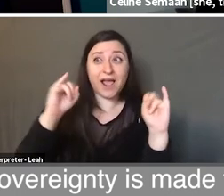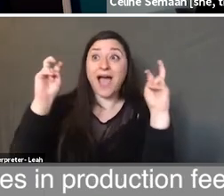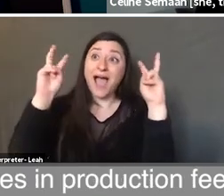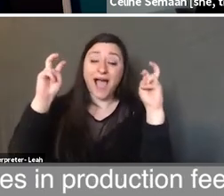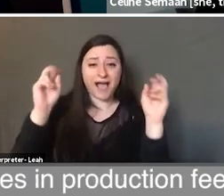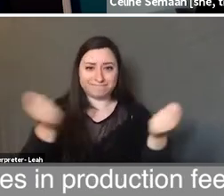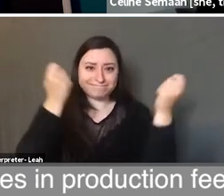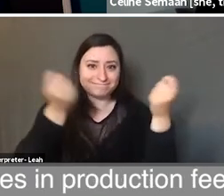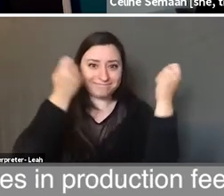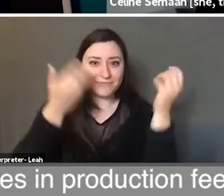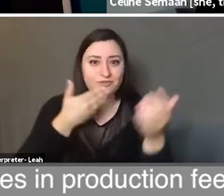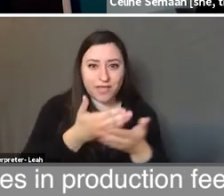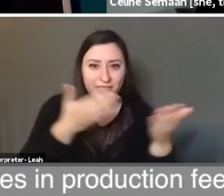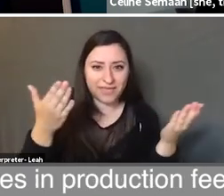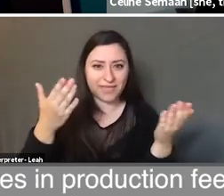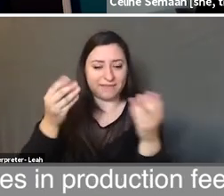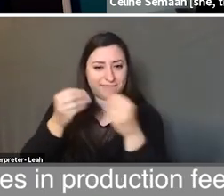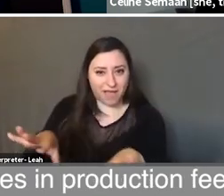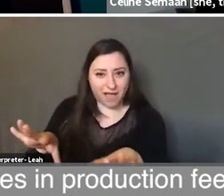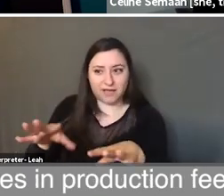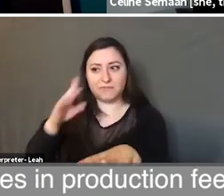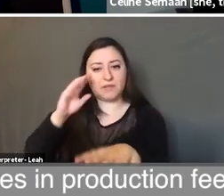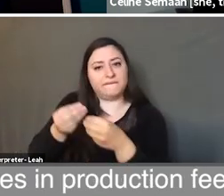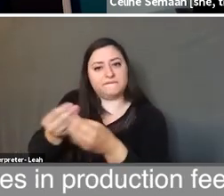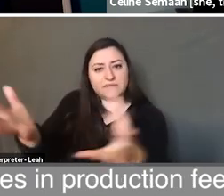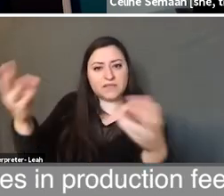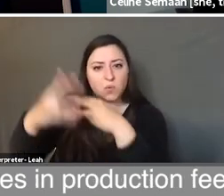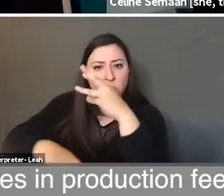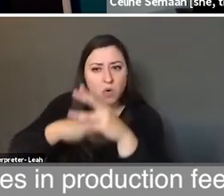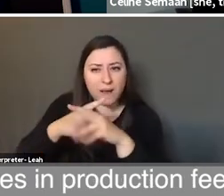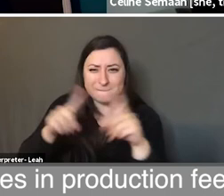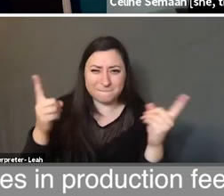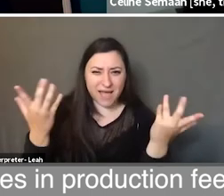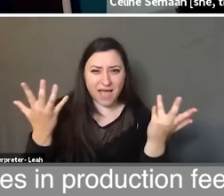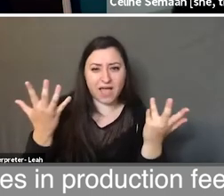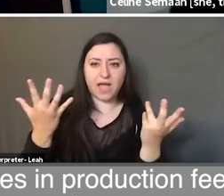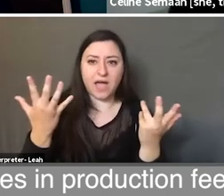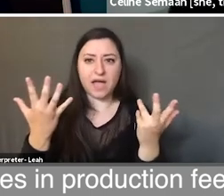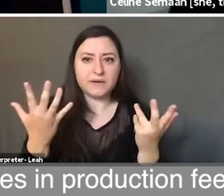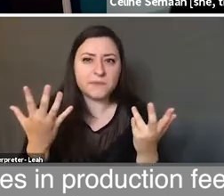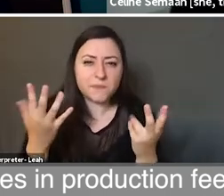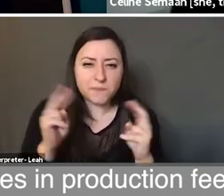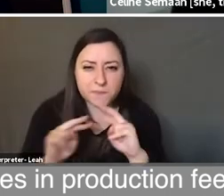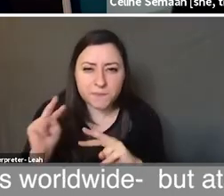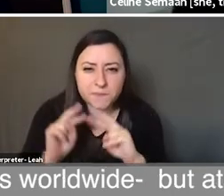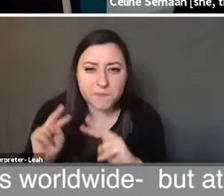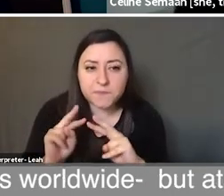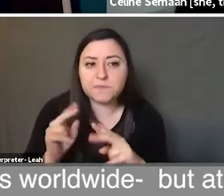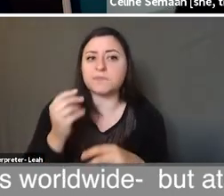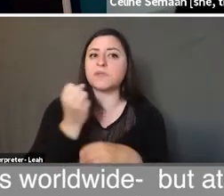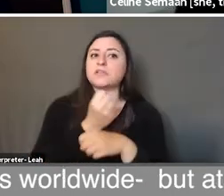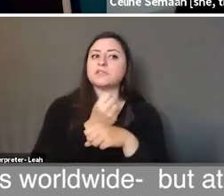such large quantities in production feeds the world. But at what cost to sovereign